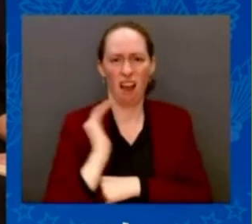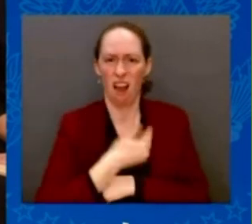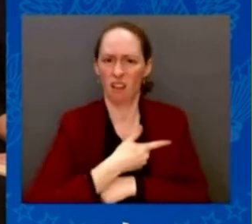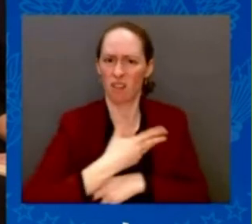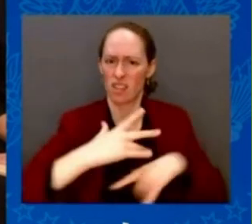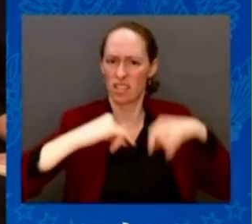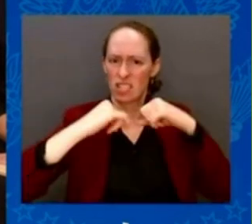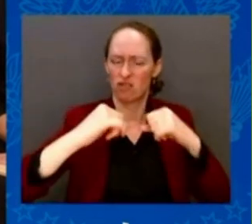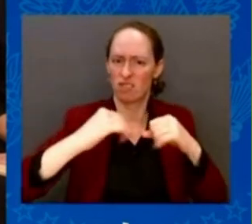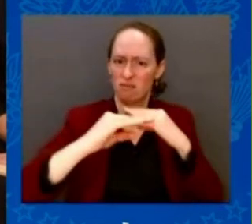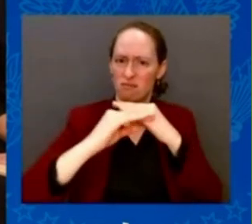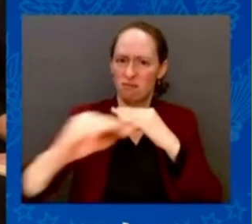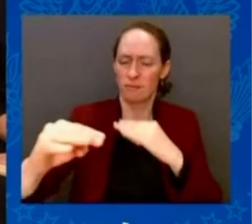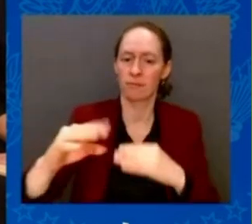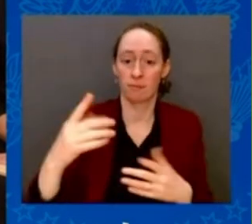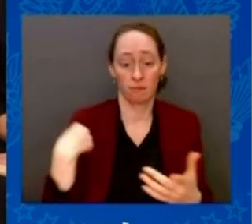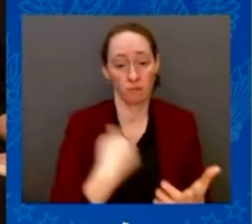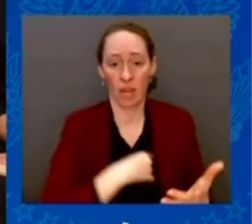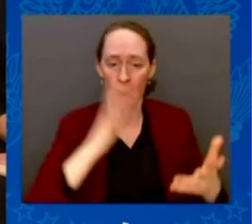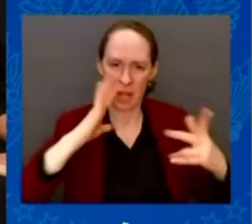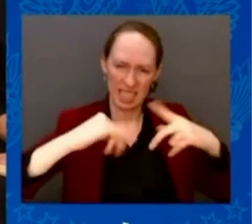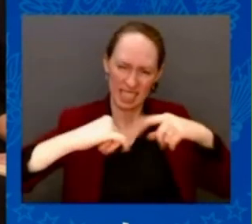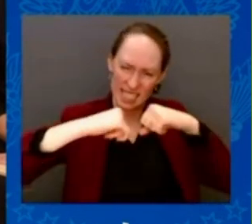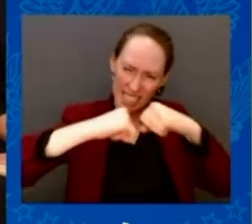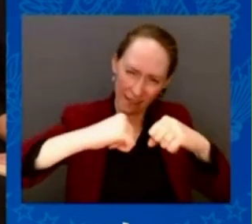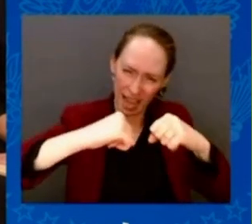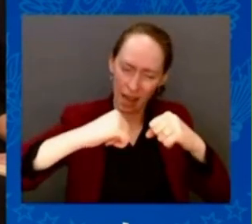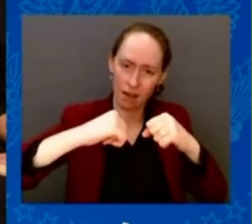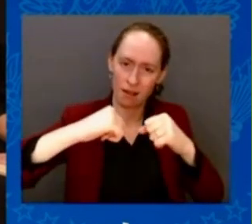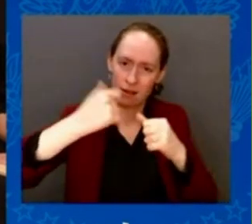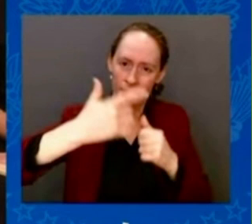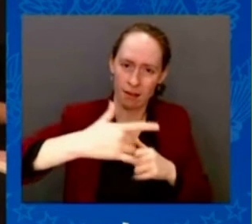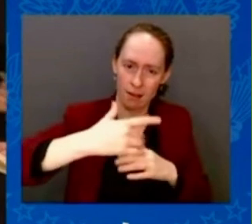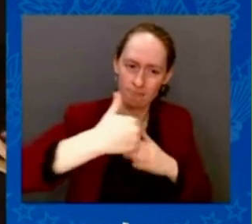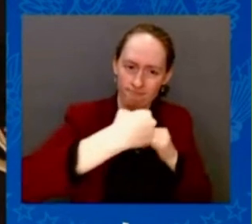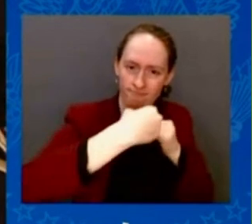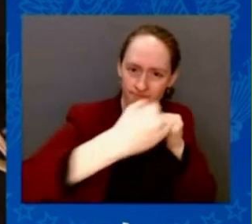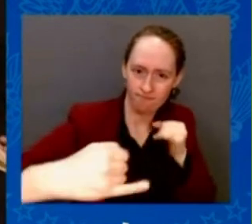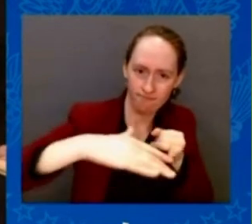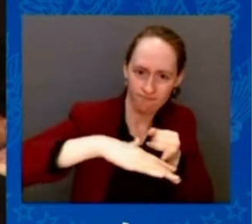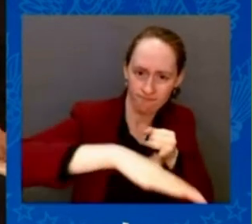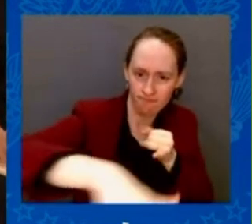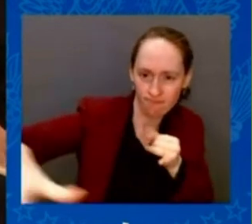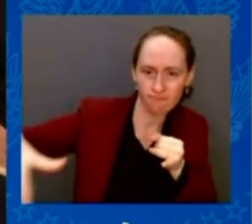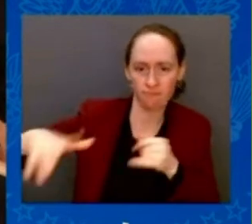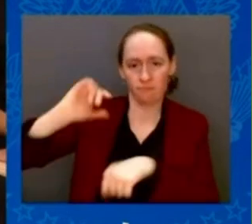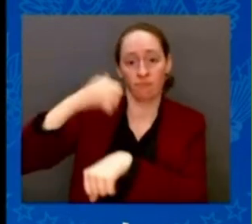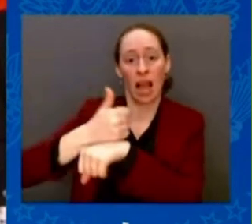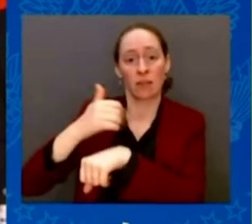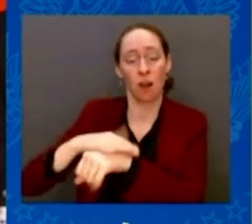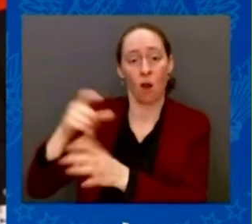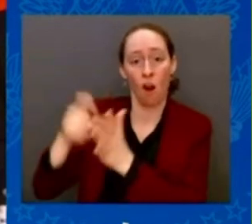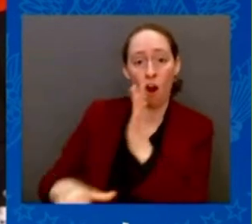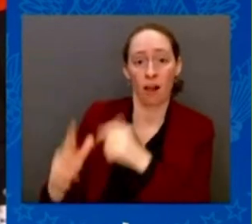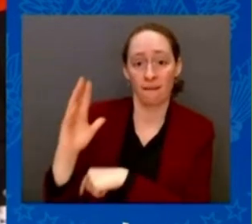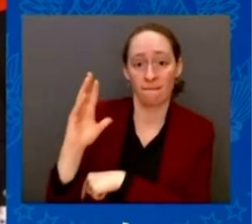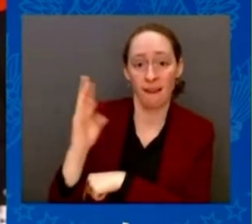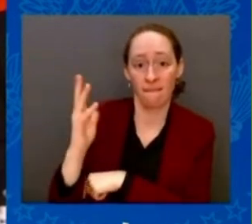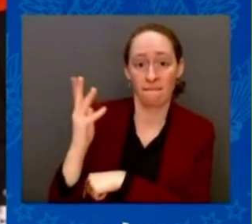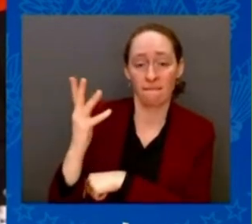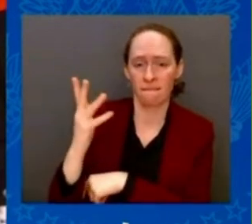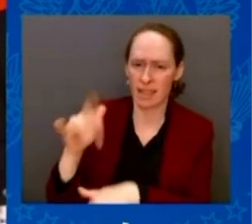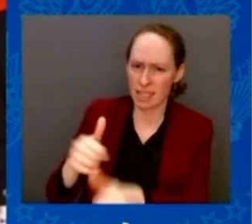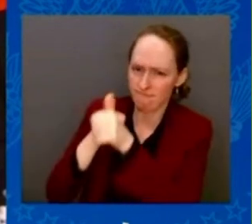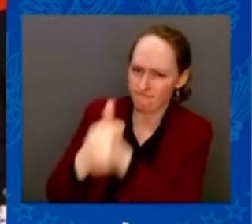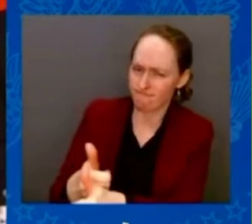Article 5 commitment to defend each other, one for all and all for one. Thank you so much. Thank you very much, Mr.